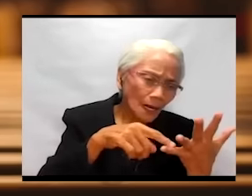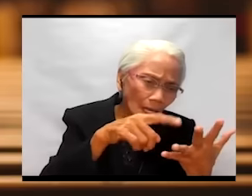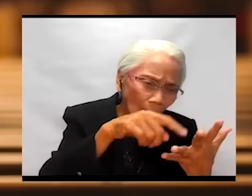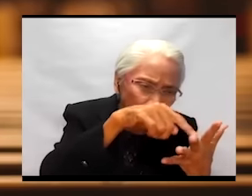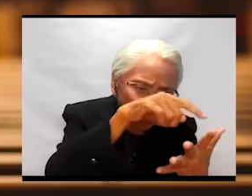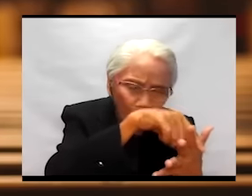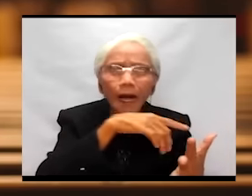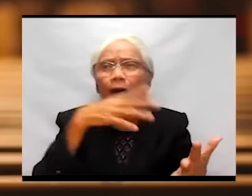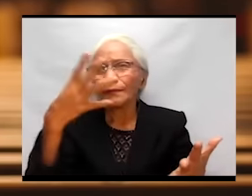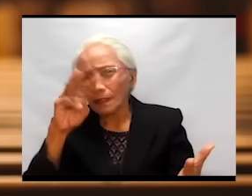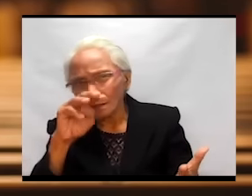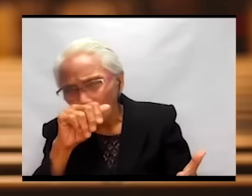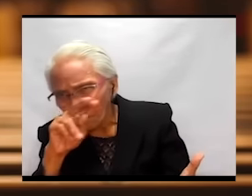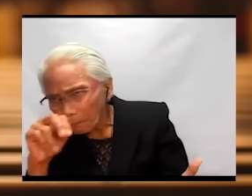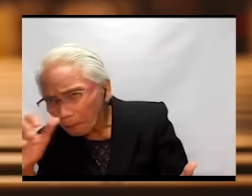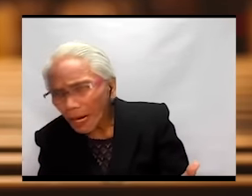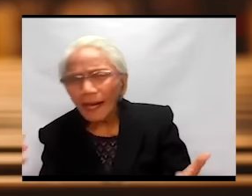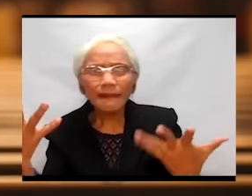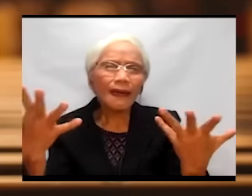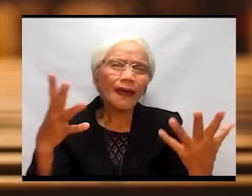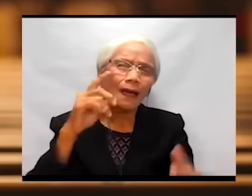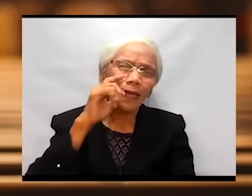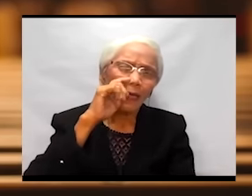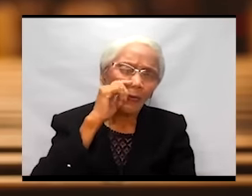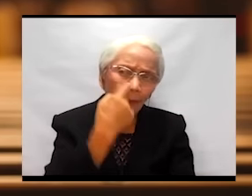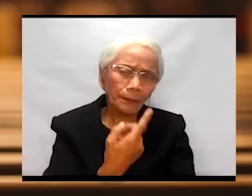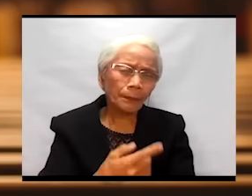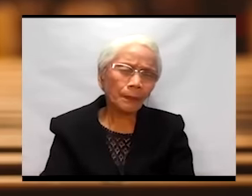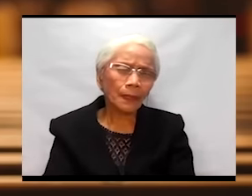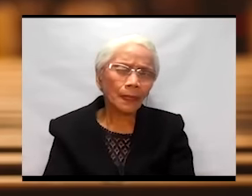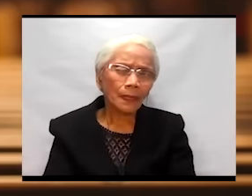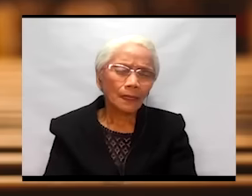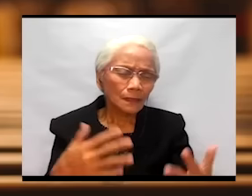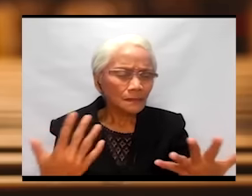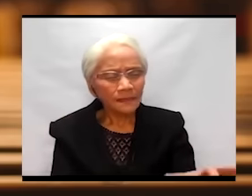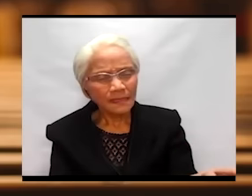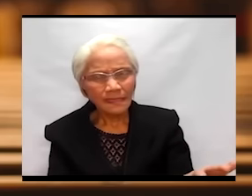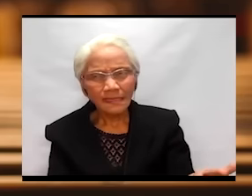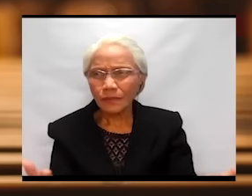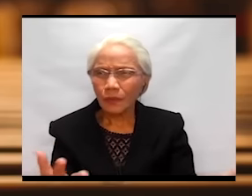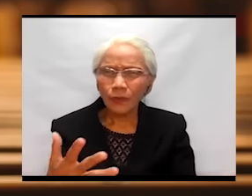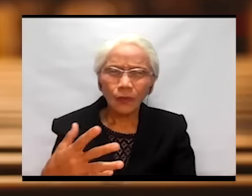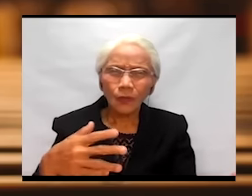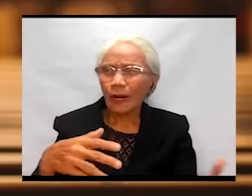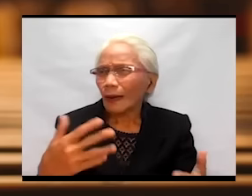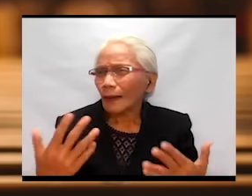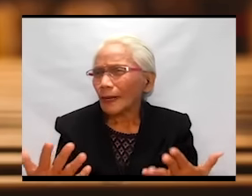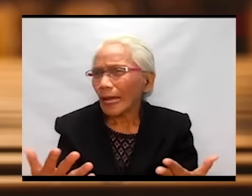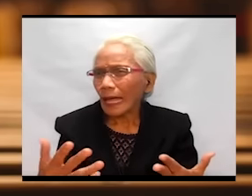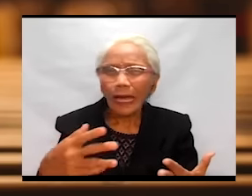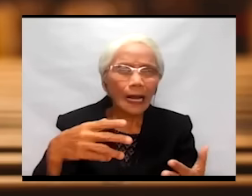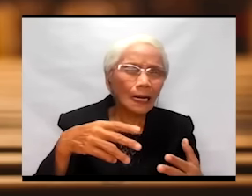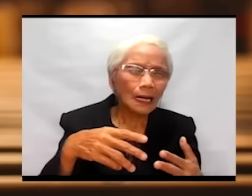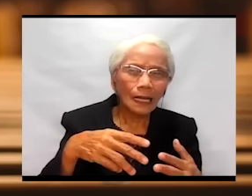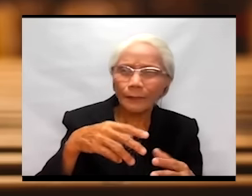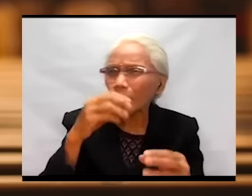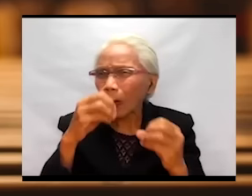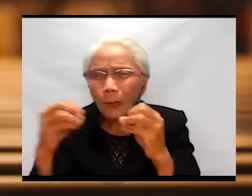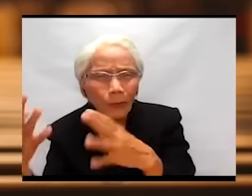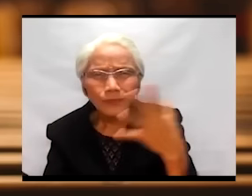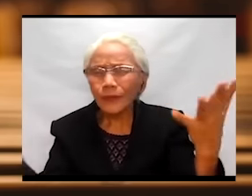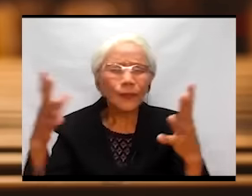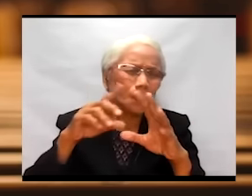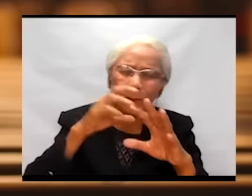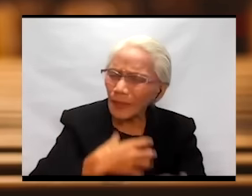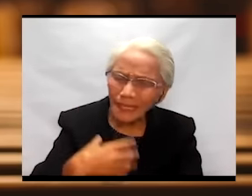kakasawa naman itong pugo, ano ba ito, ano ganyan. Complaints, complaints, complaints. Let us